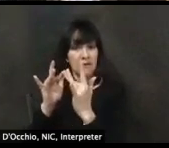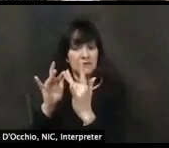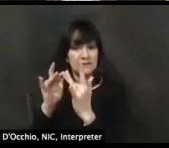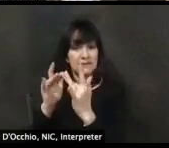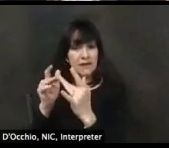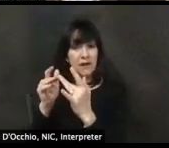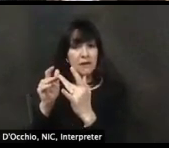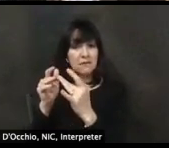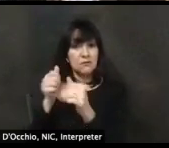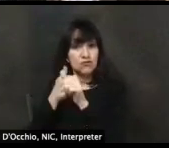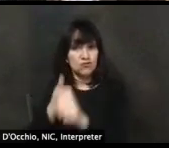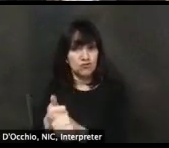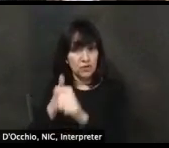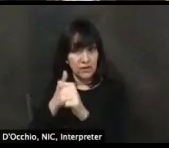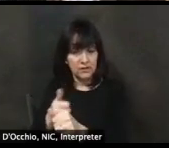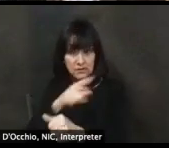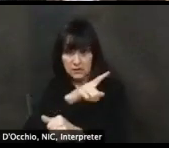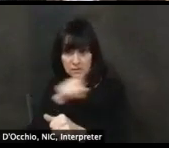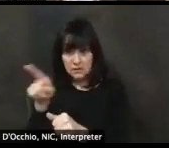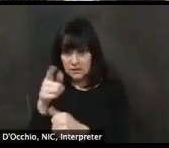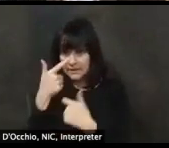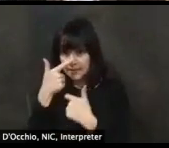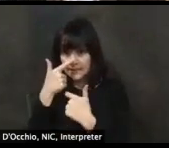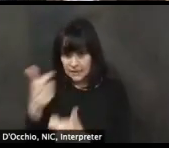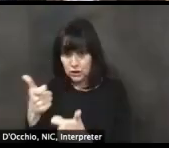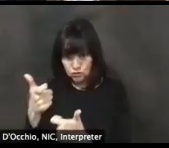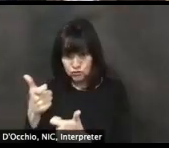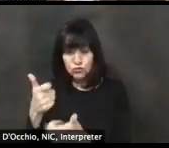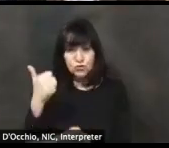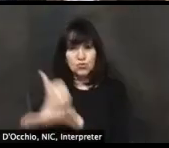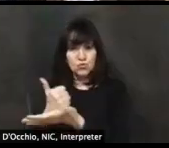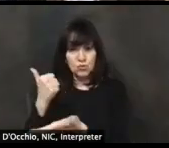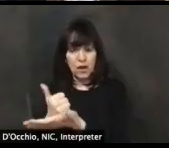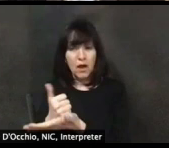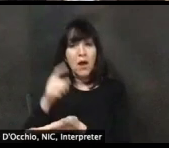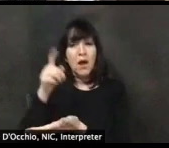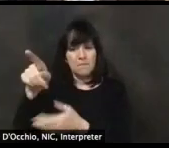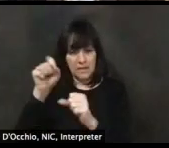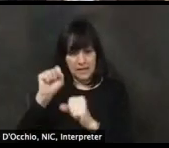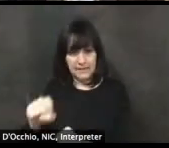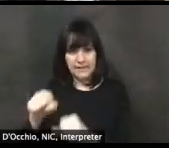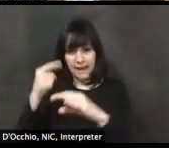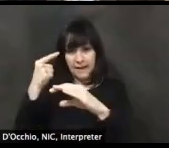if people are interested in becoming a contact tracer, that they send an email to